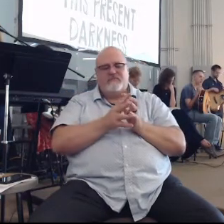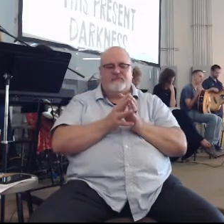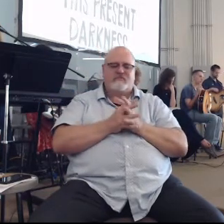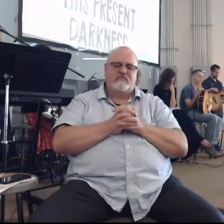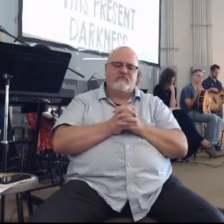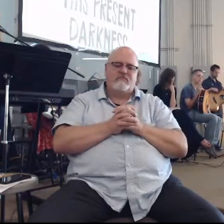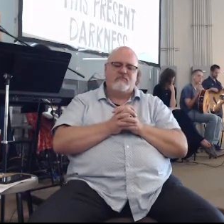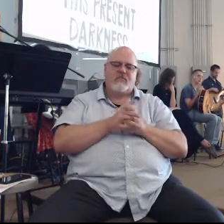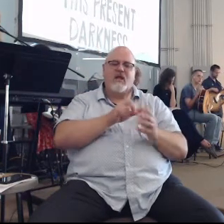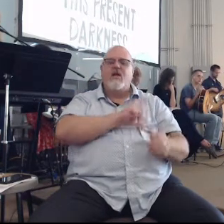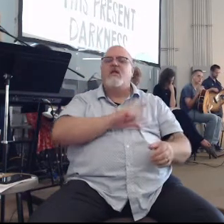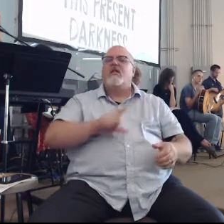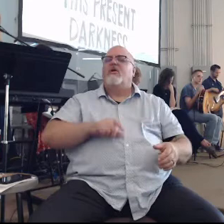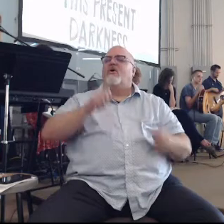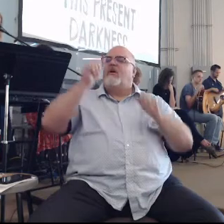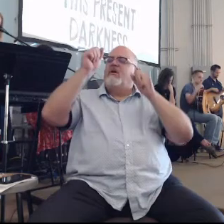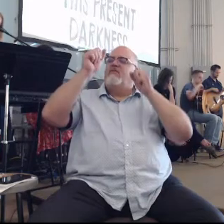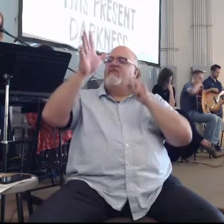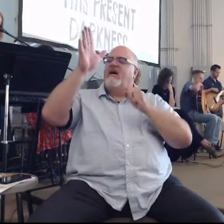And Lord, your Father said